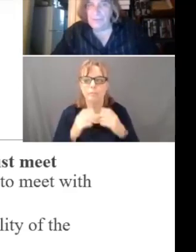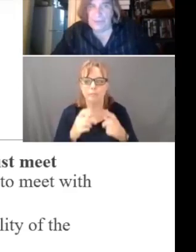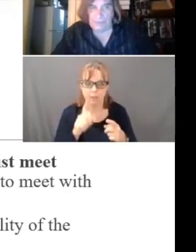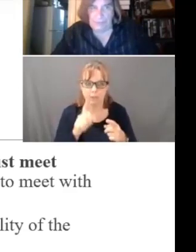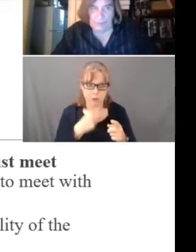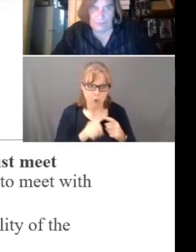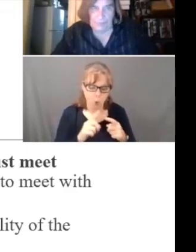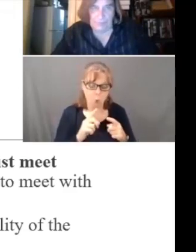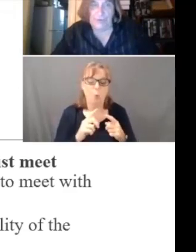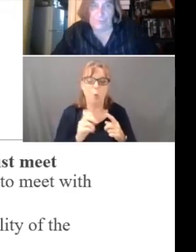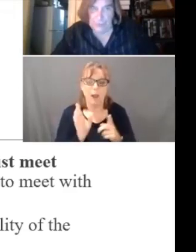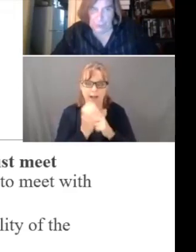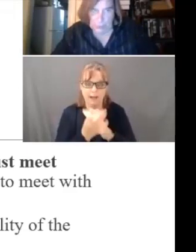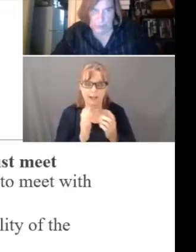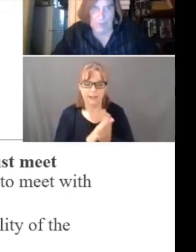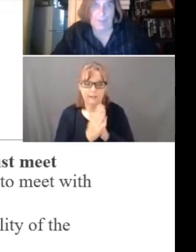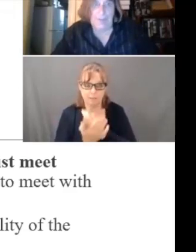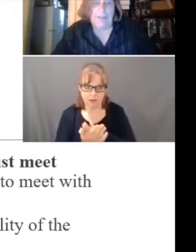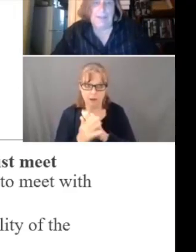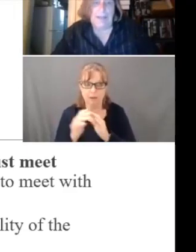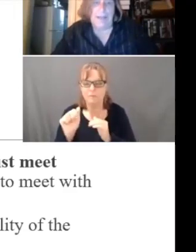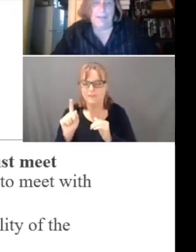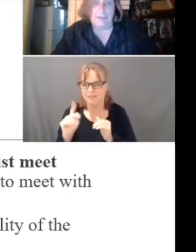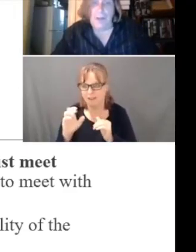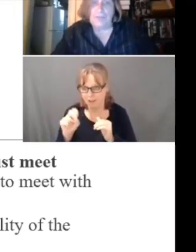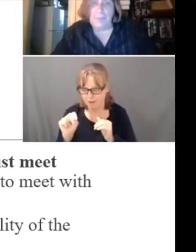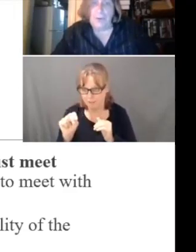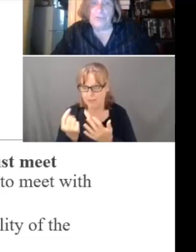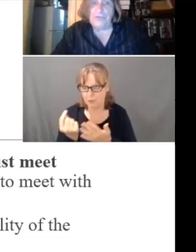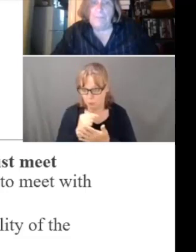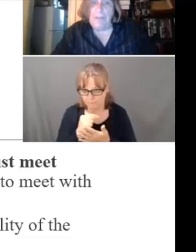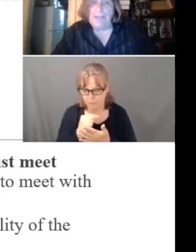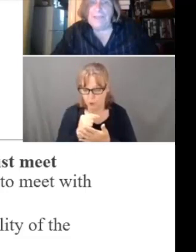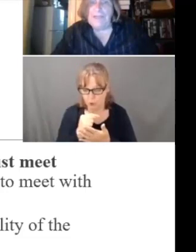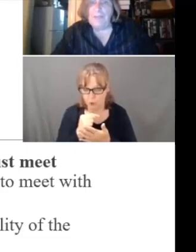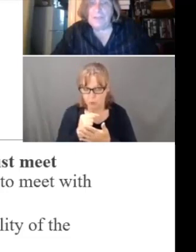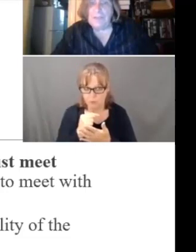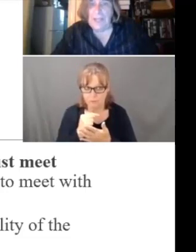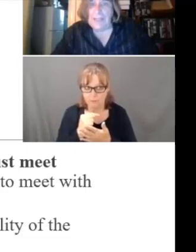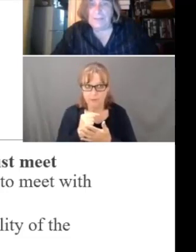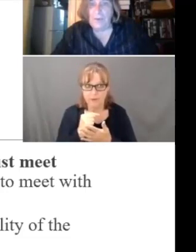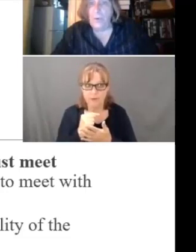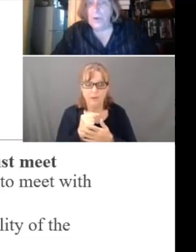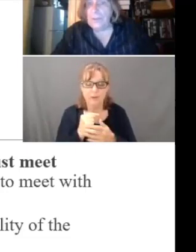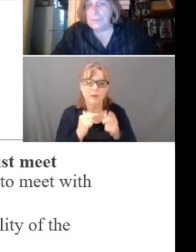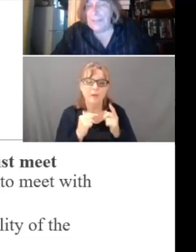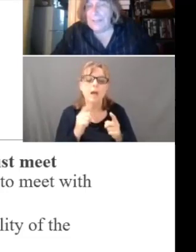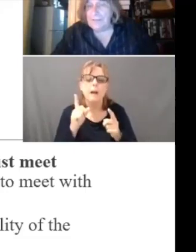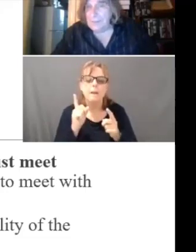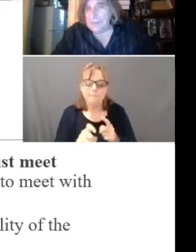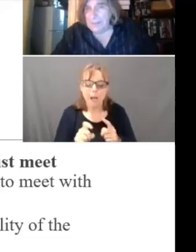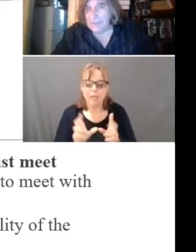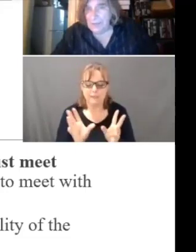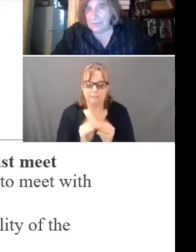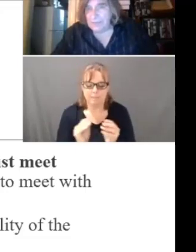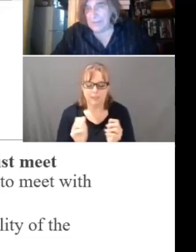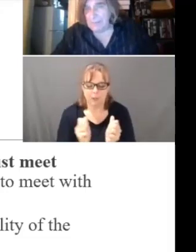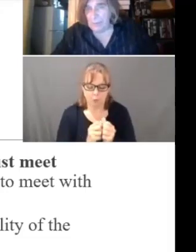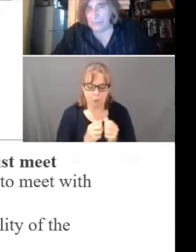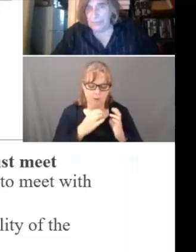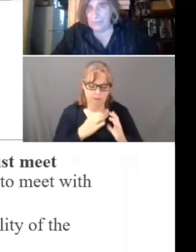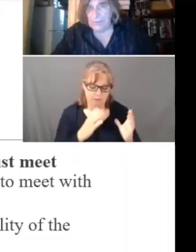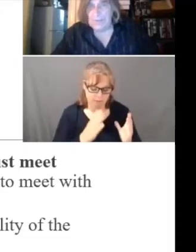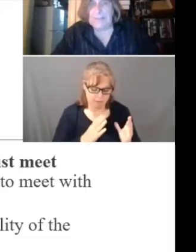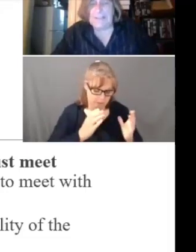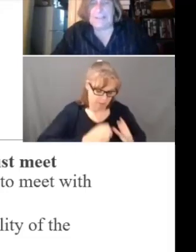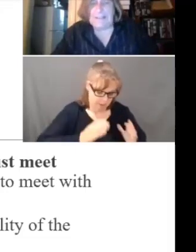as administrative review, the responsible person must meet with the client or complainant. Sometimes they're not the same